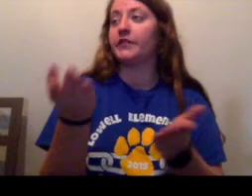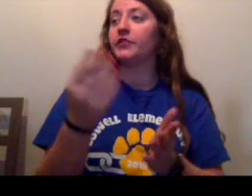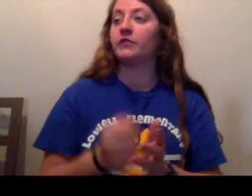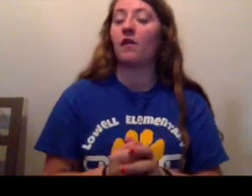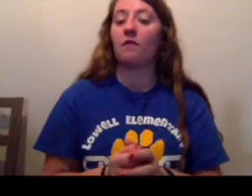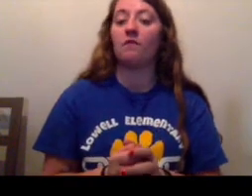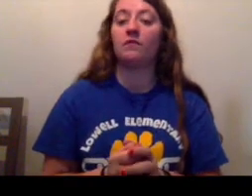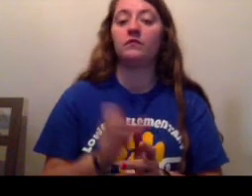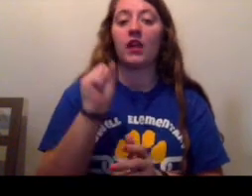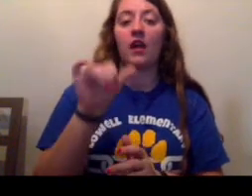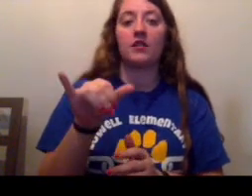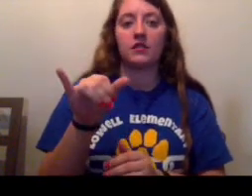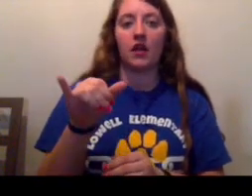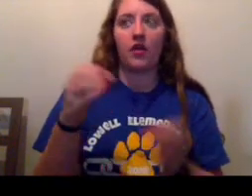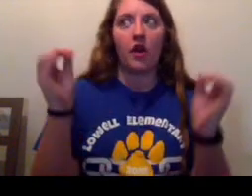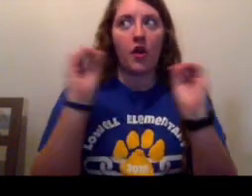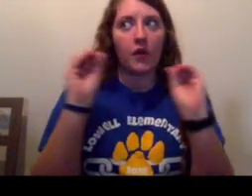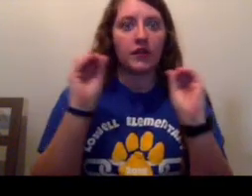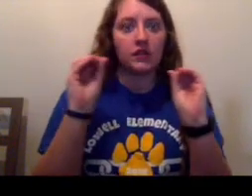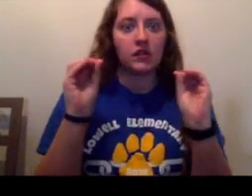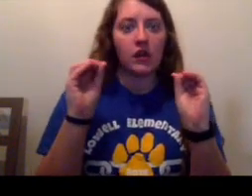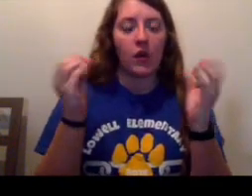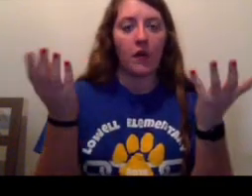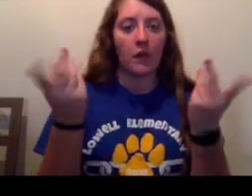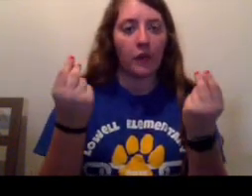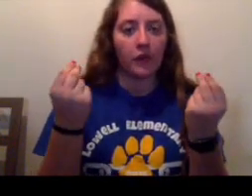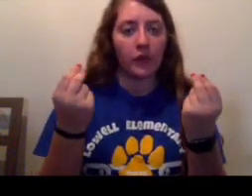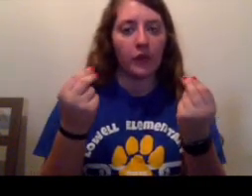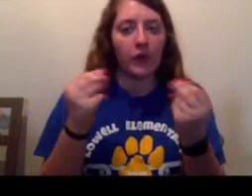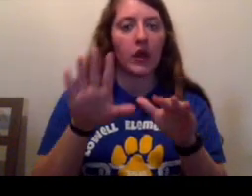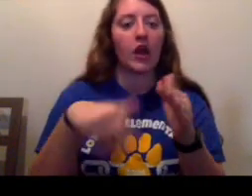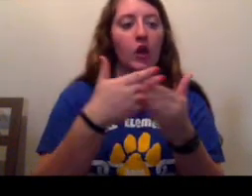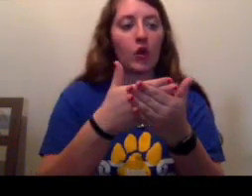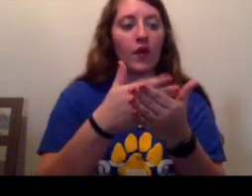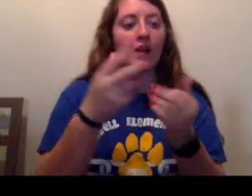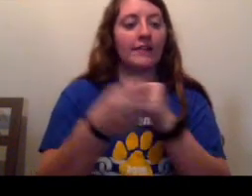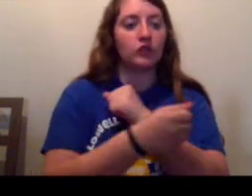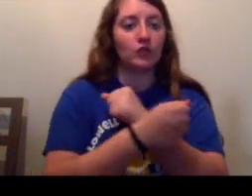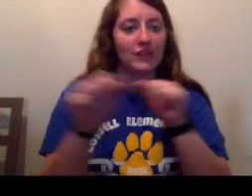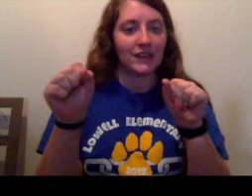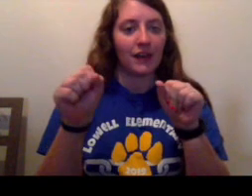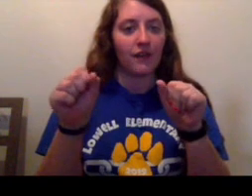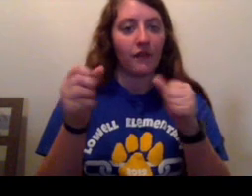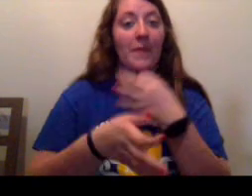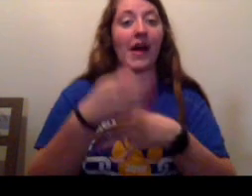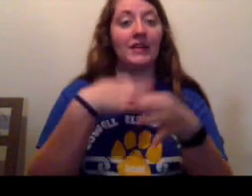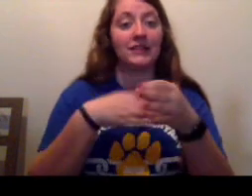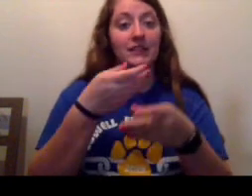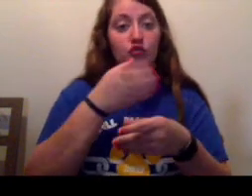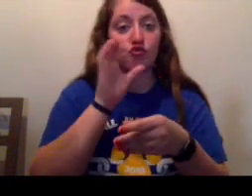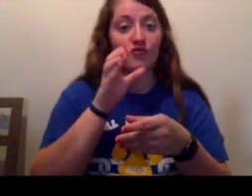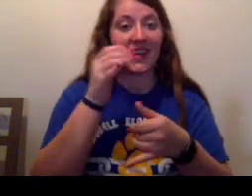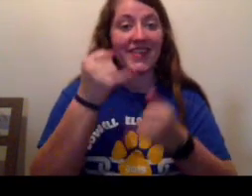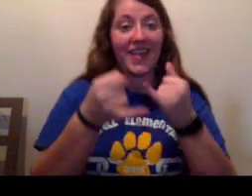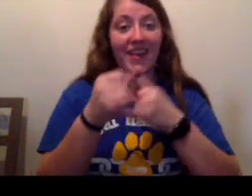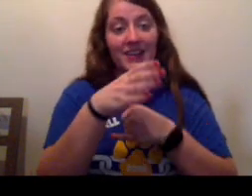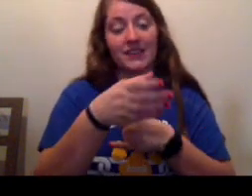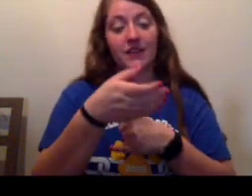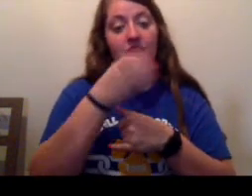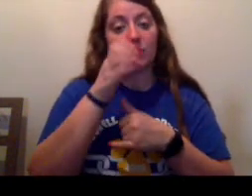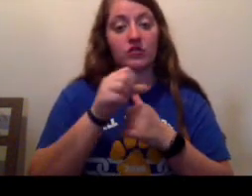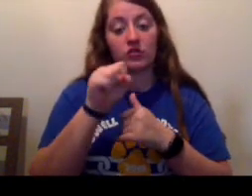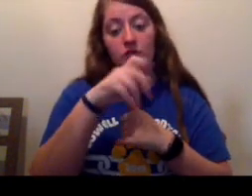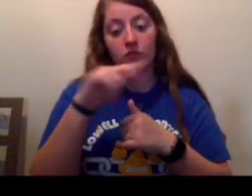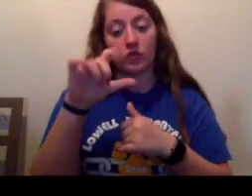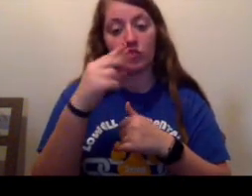Stanley didn't know what to do. He had come to rescue Zero and instead drank the last of his sploosh. He looked